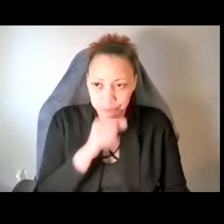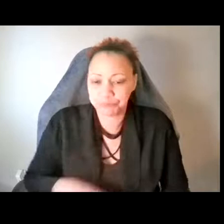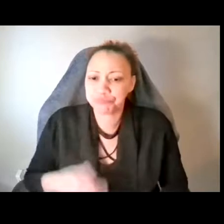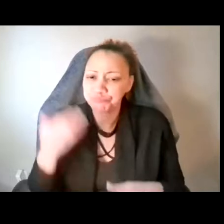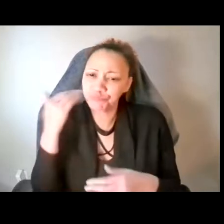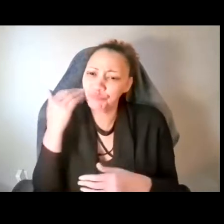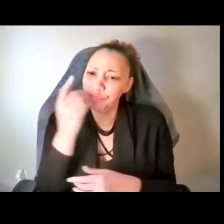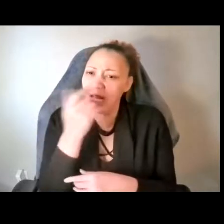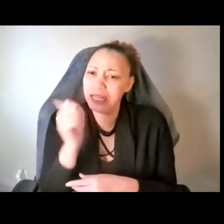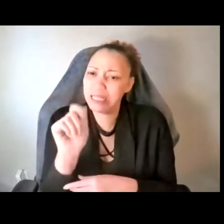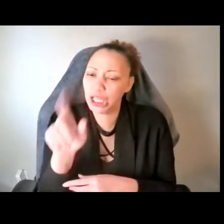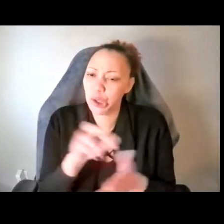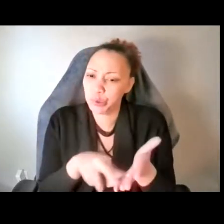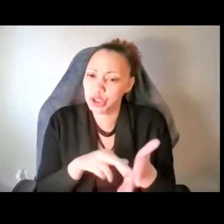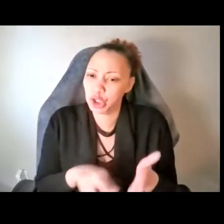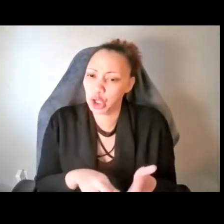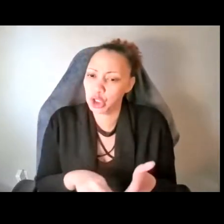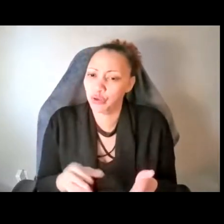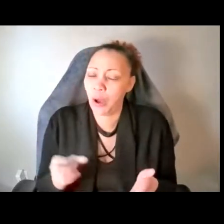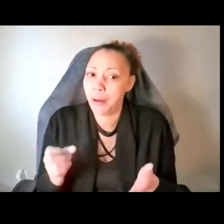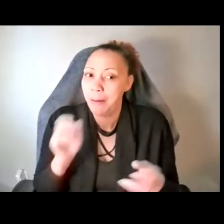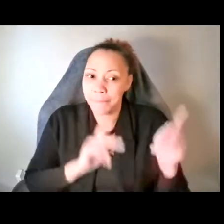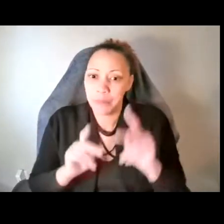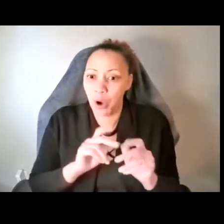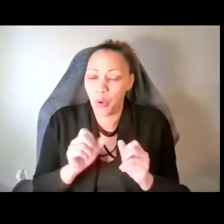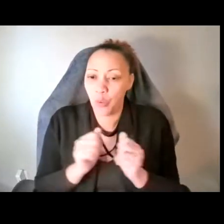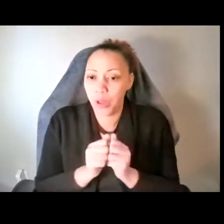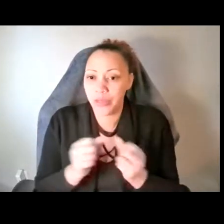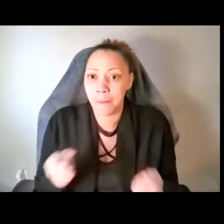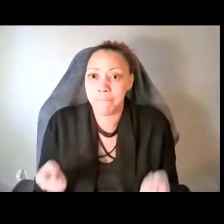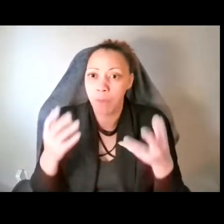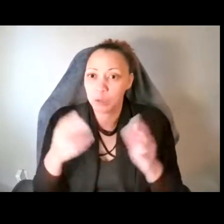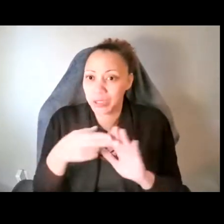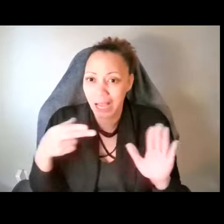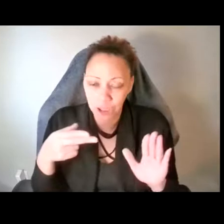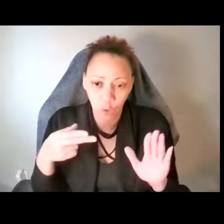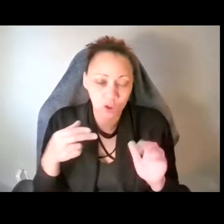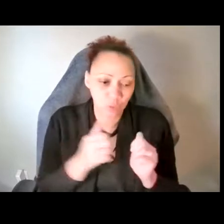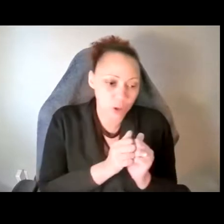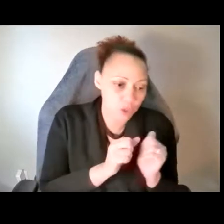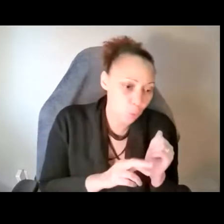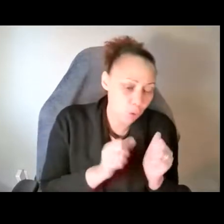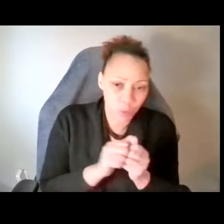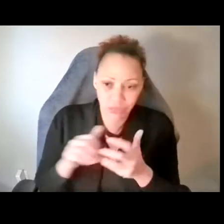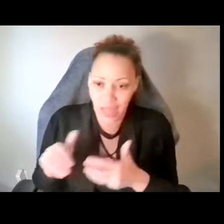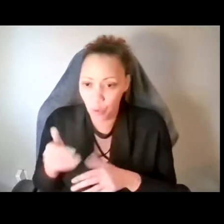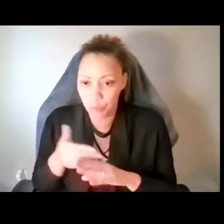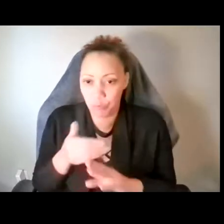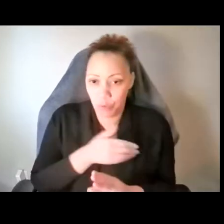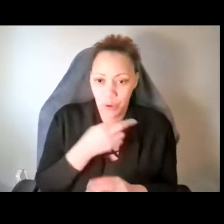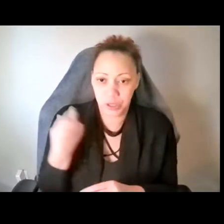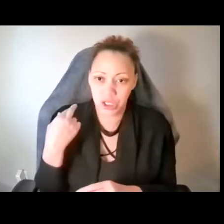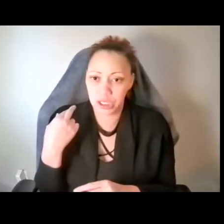research on individuals with multiple diagnosis, either with or without, um, uh, prior risk of, of